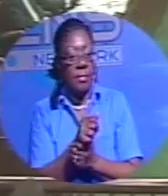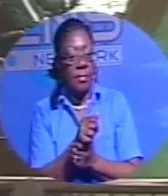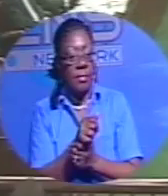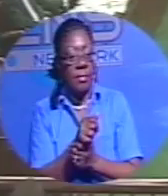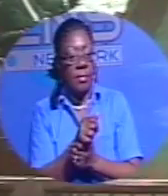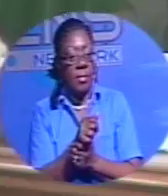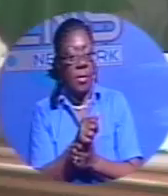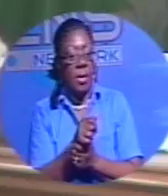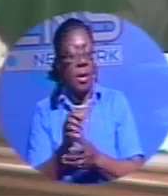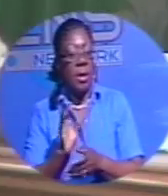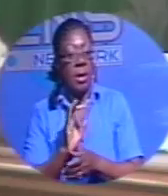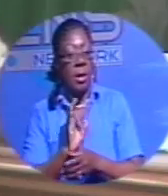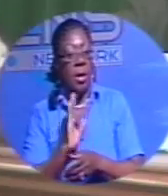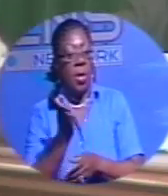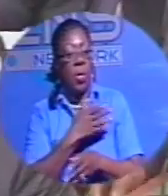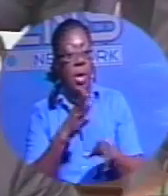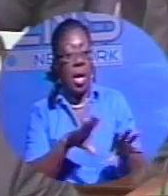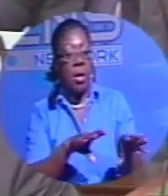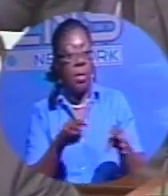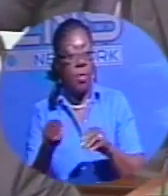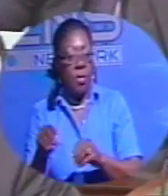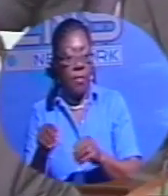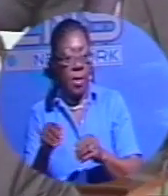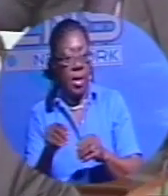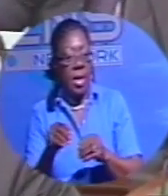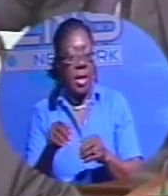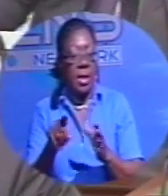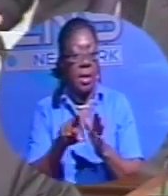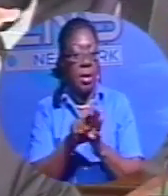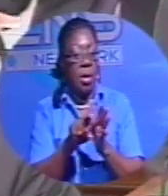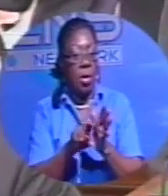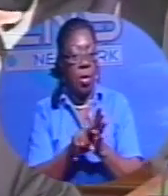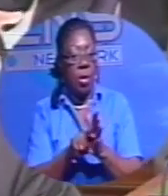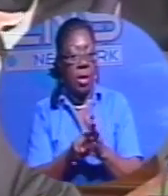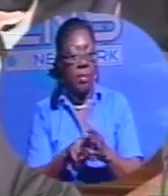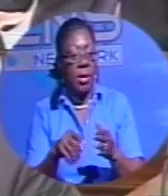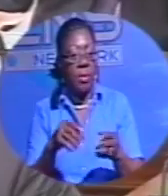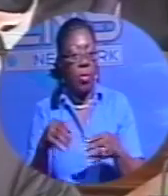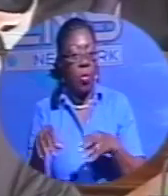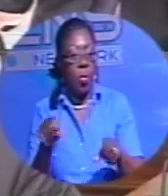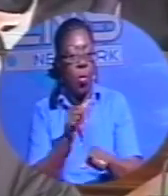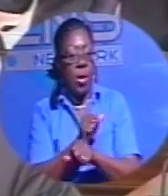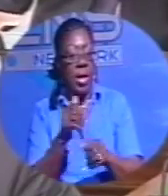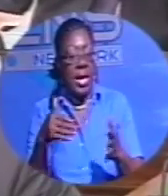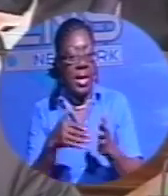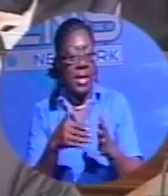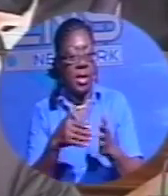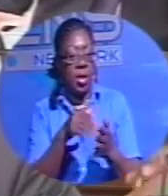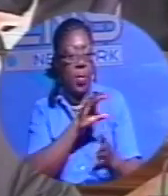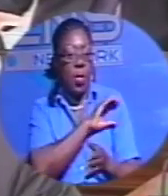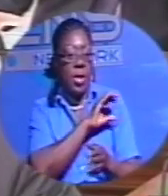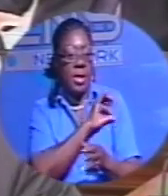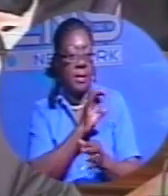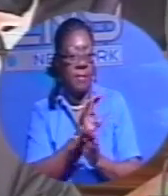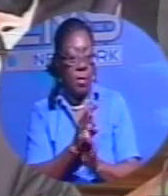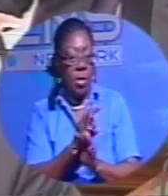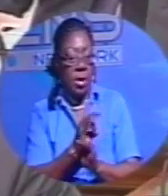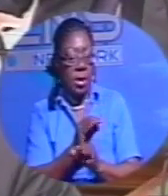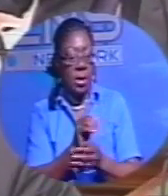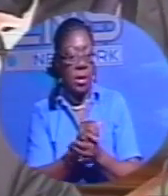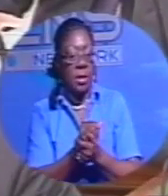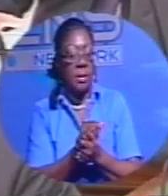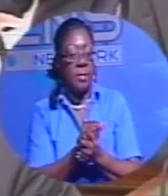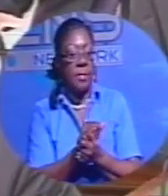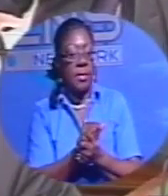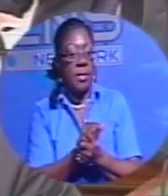We are removing provisions which attempt to politicize the police force and or impede the impartiality of the security of tenure